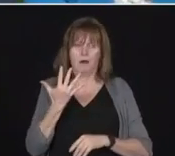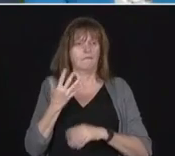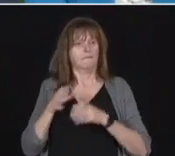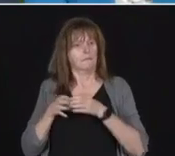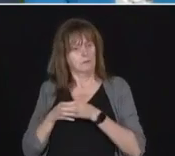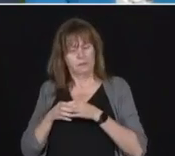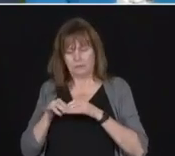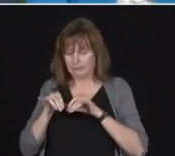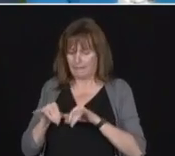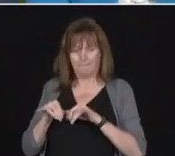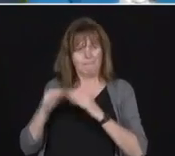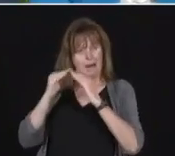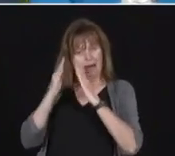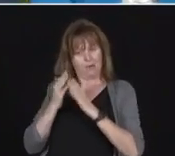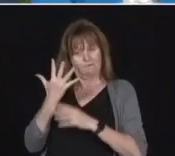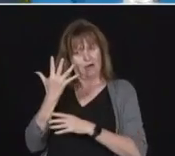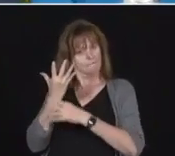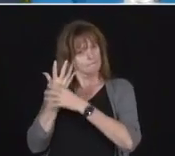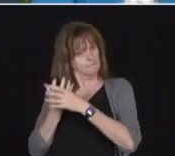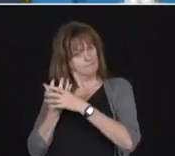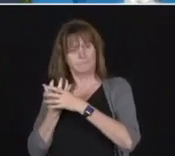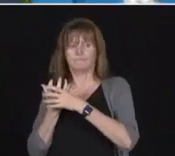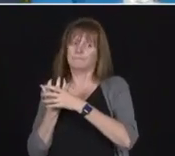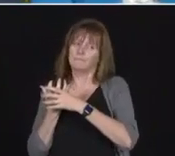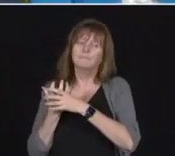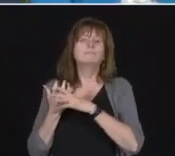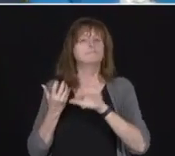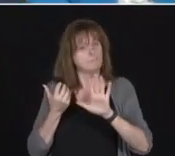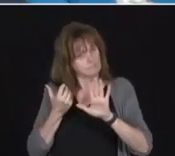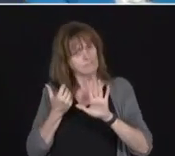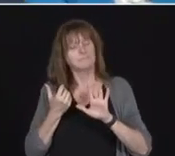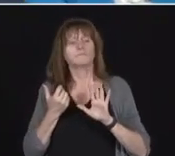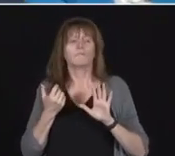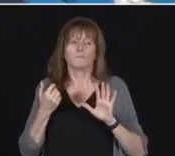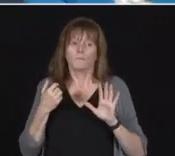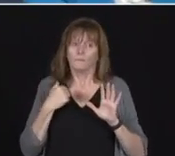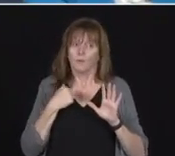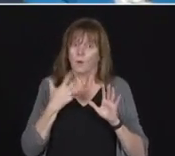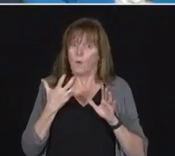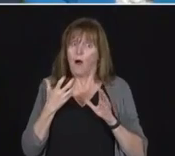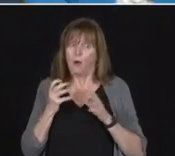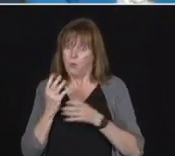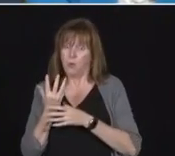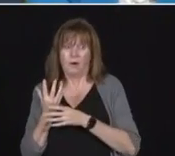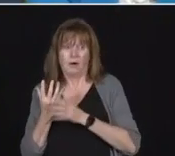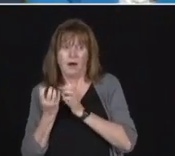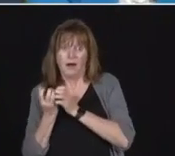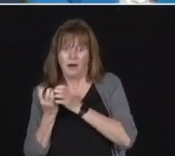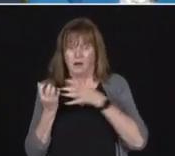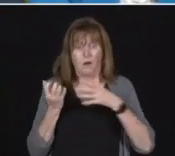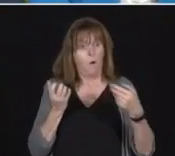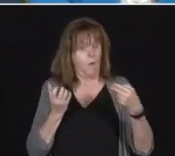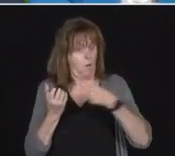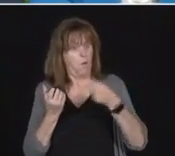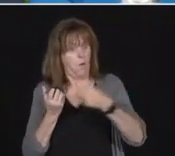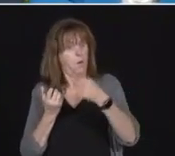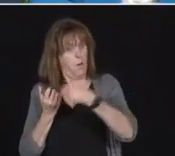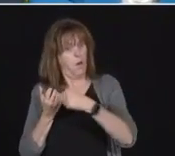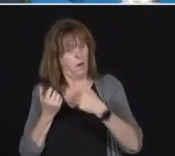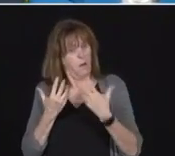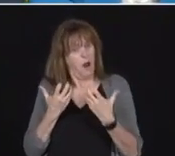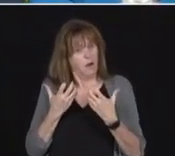we want to be able to expand that as we expand our economy society as well.